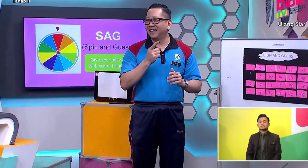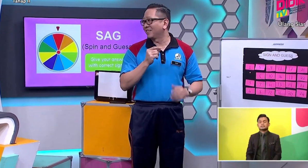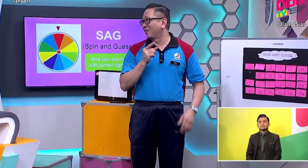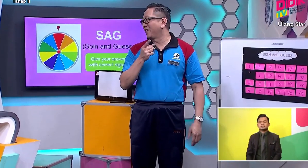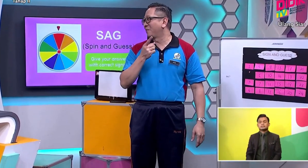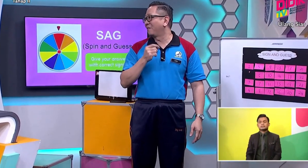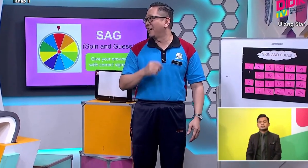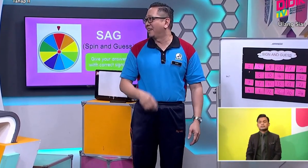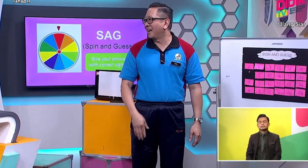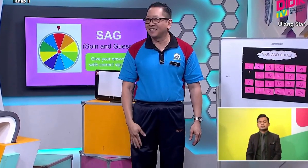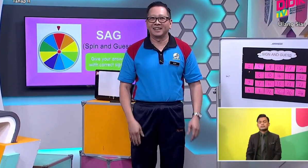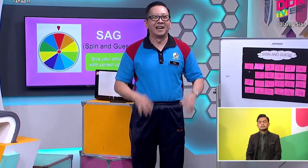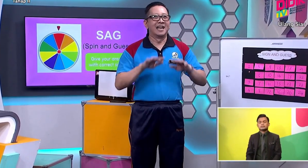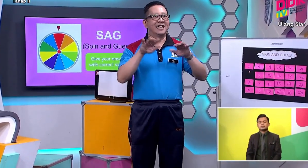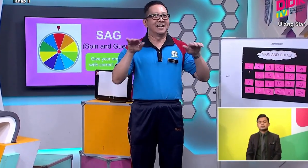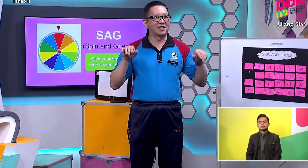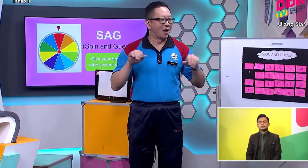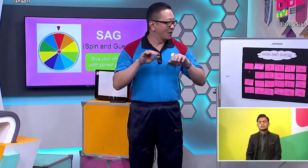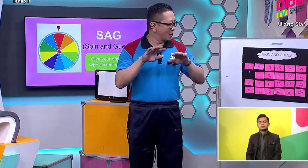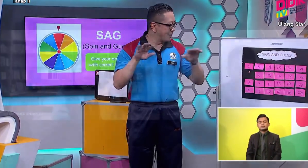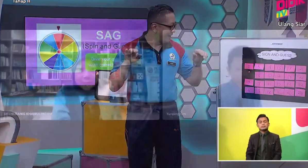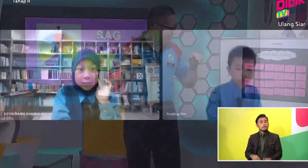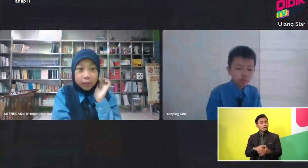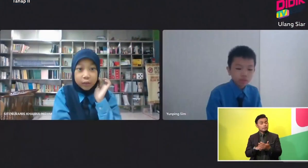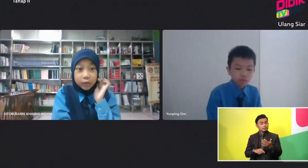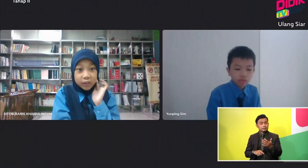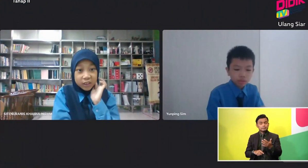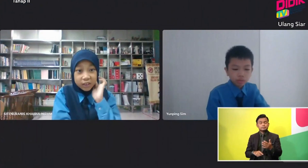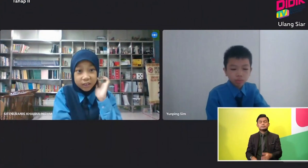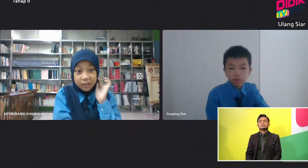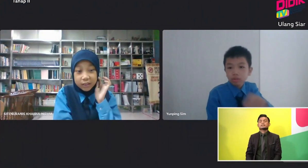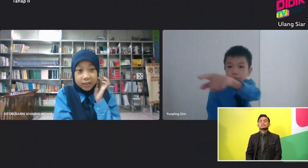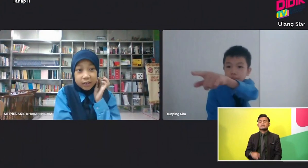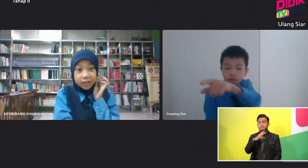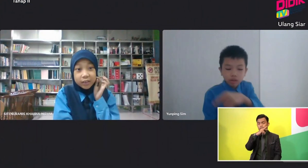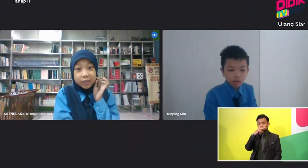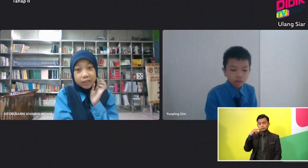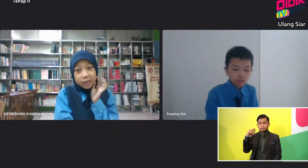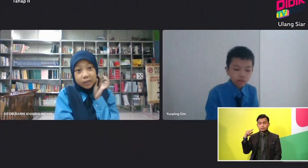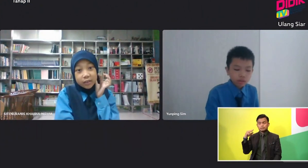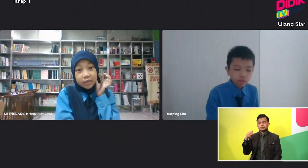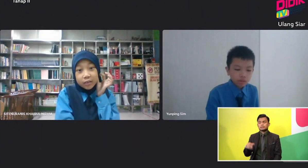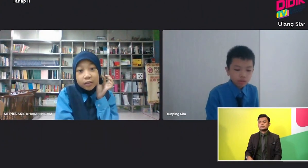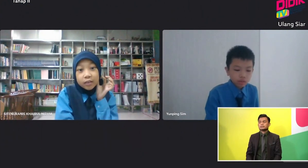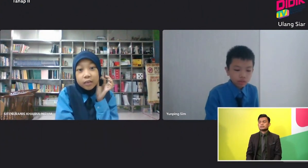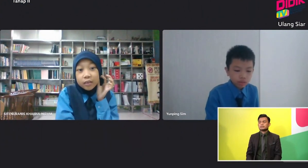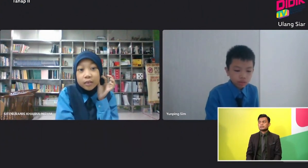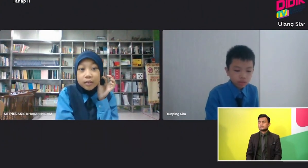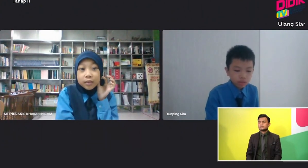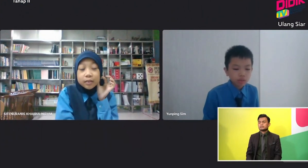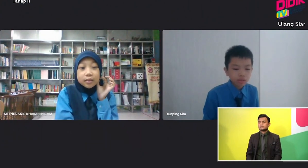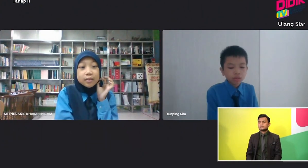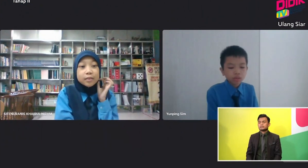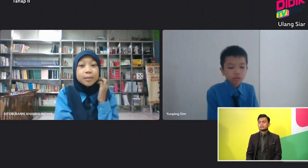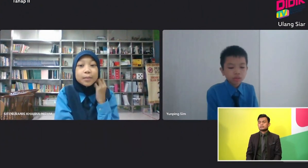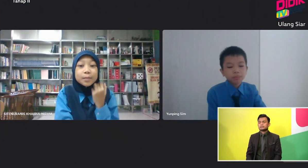Hanif, Hanif already provide the answer It's swimming Good job Can we see the answer again, Hanif? If